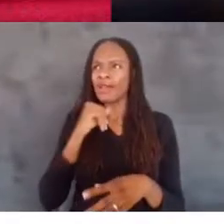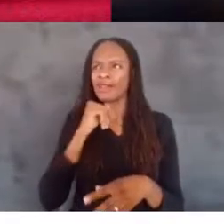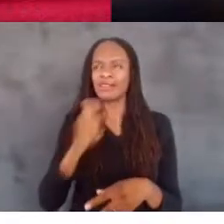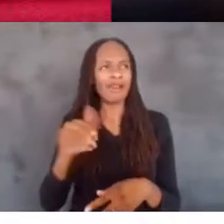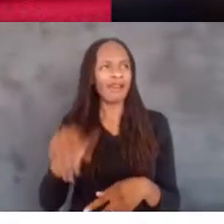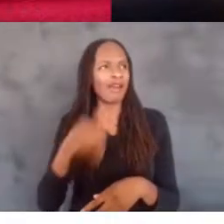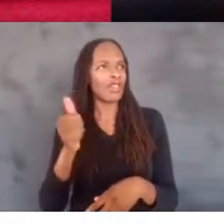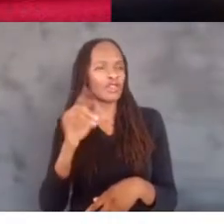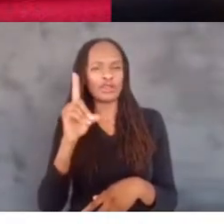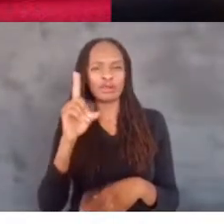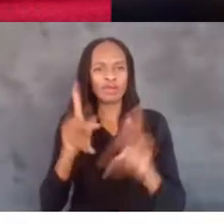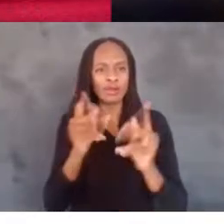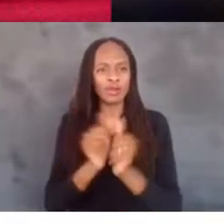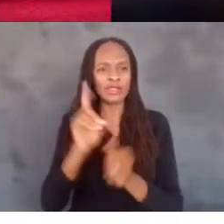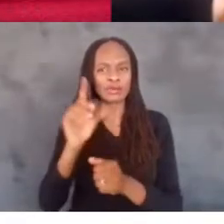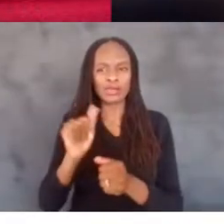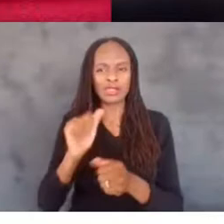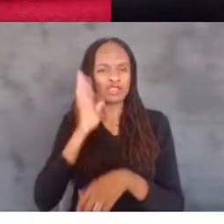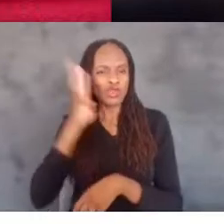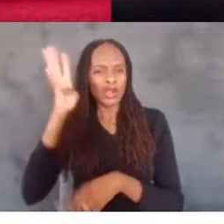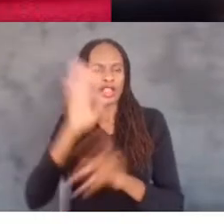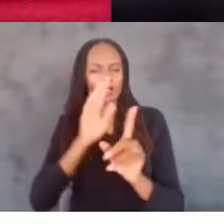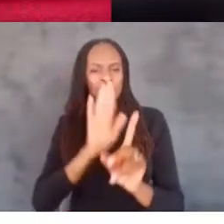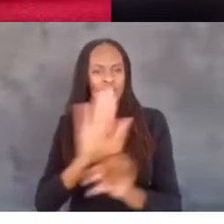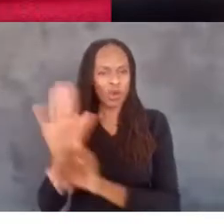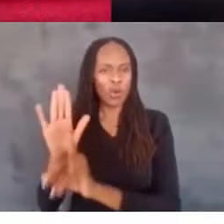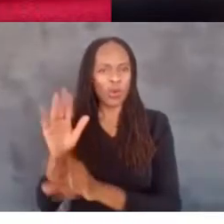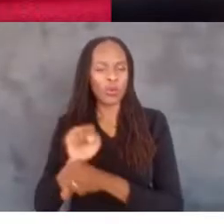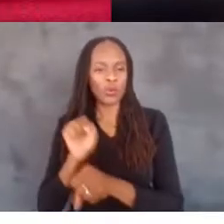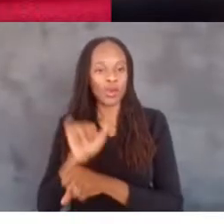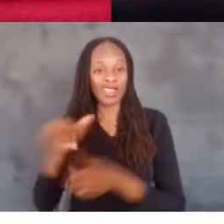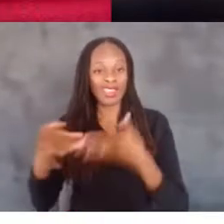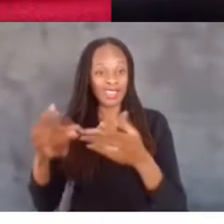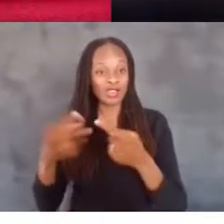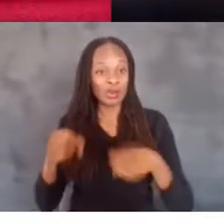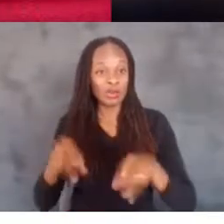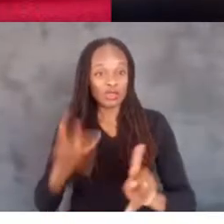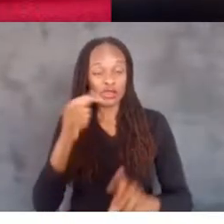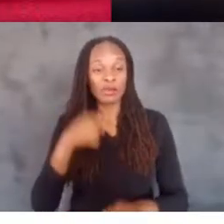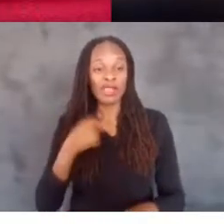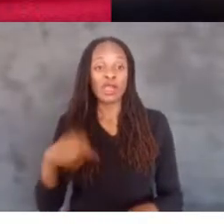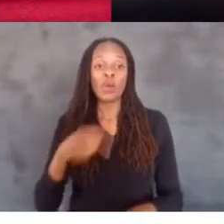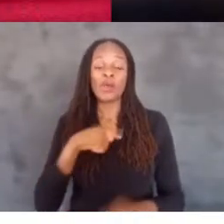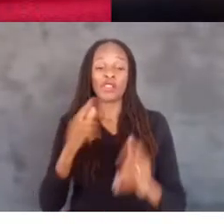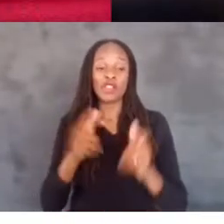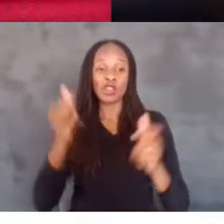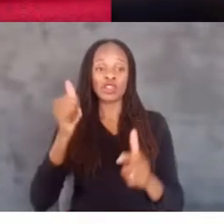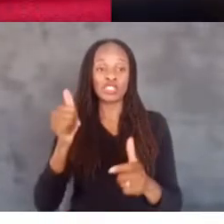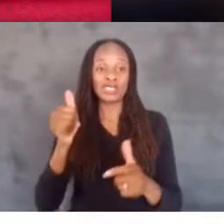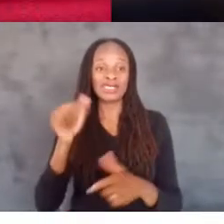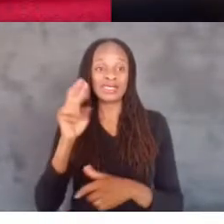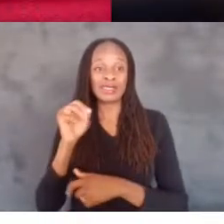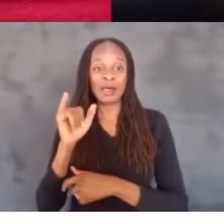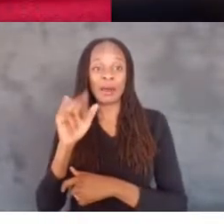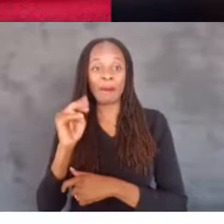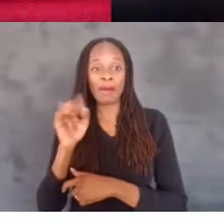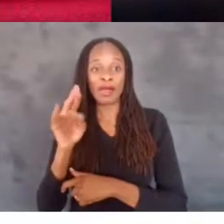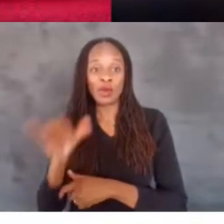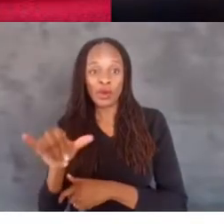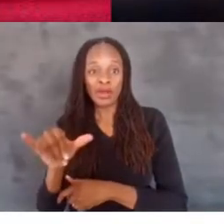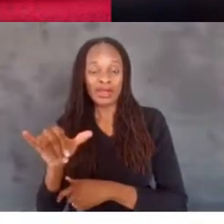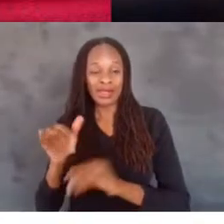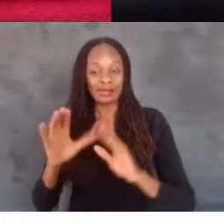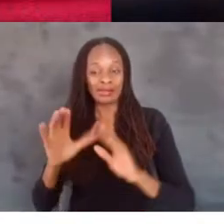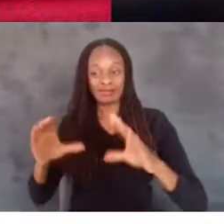for me. And just so you all are aware, we are the largest minority population in the world. According to a recent